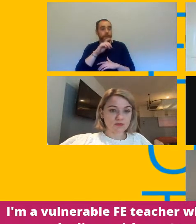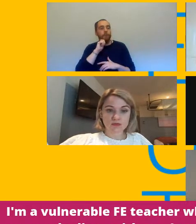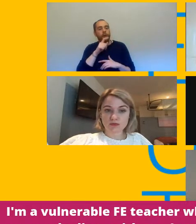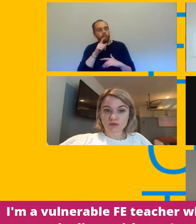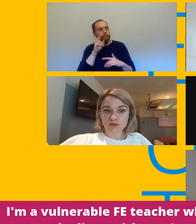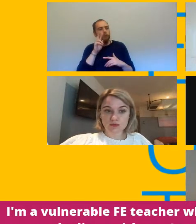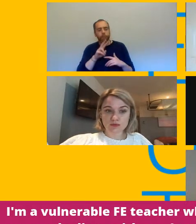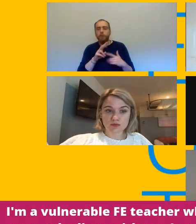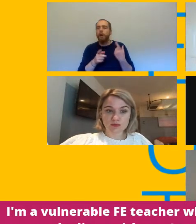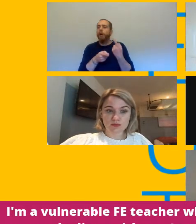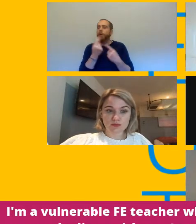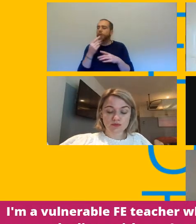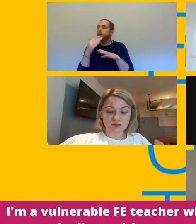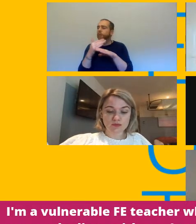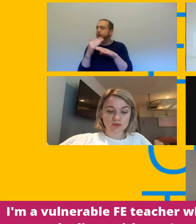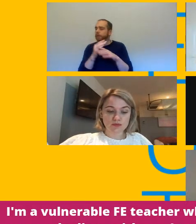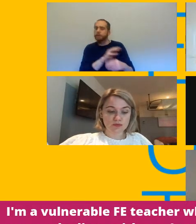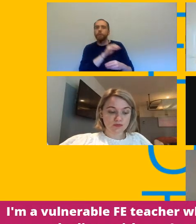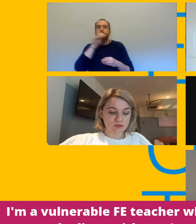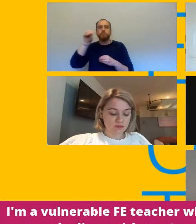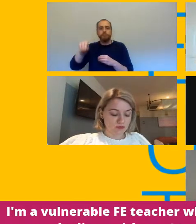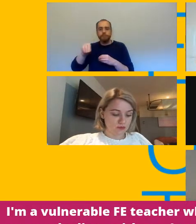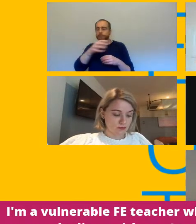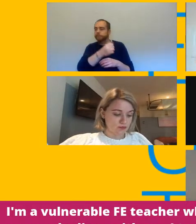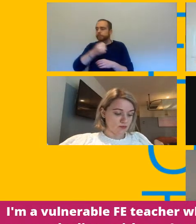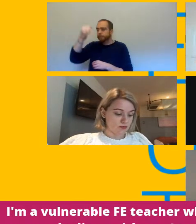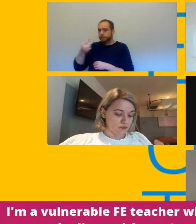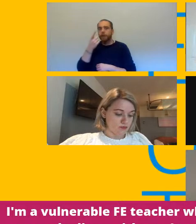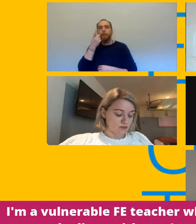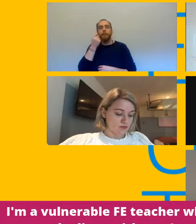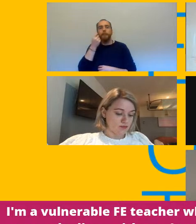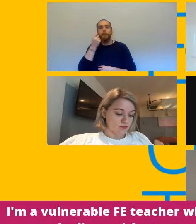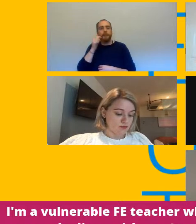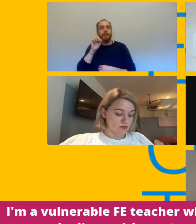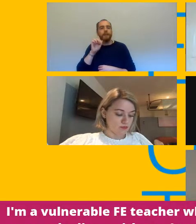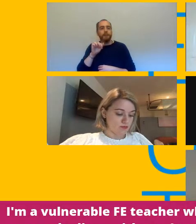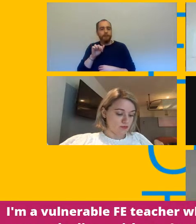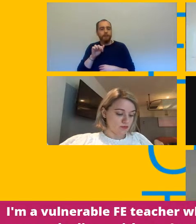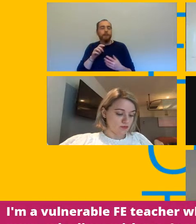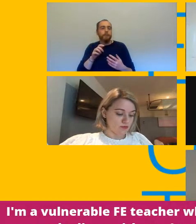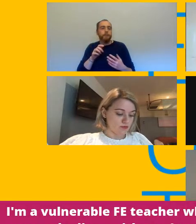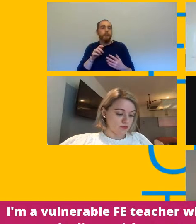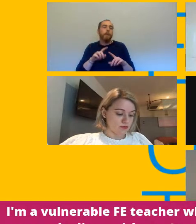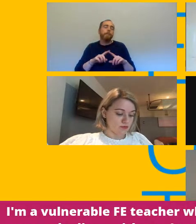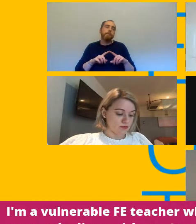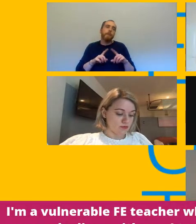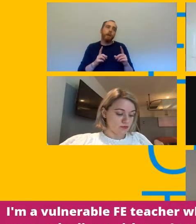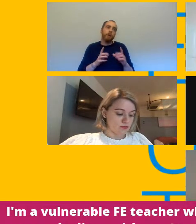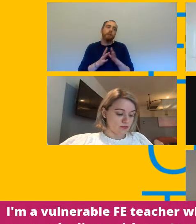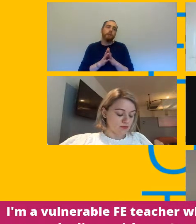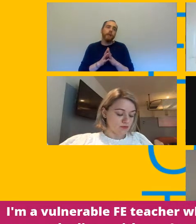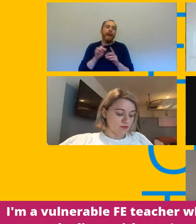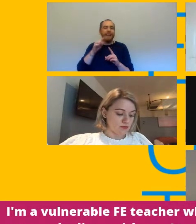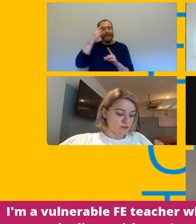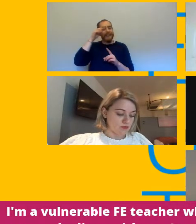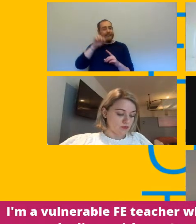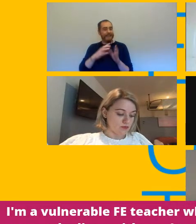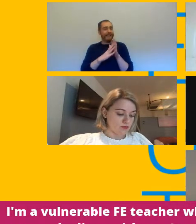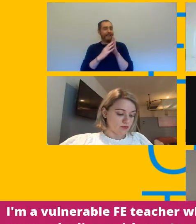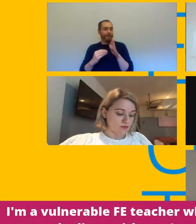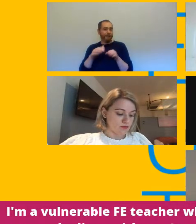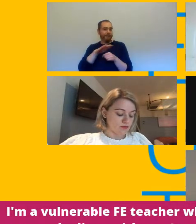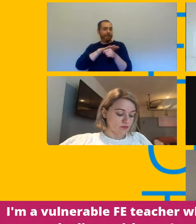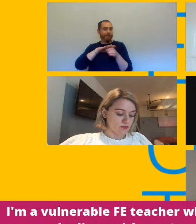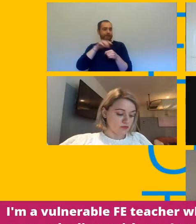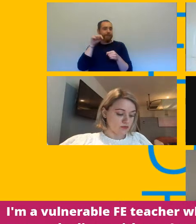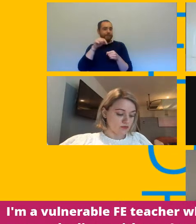and all those sort of things for staff but i think in in this sort of instance if the member felt they were at risk of